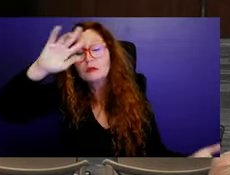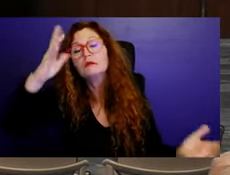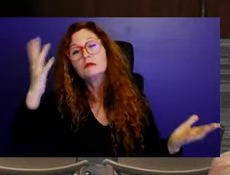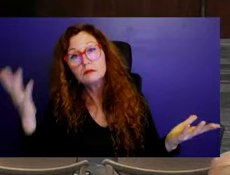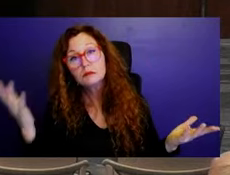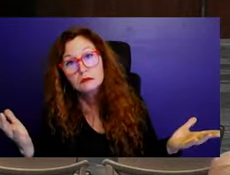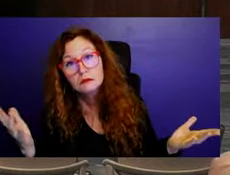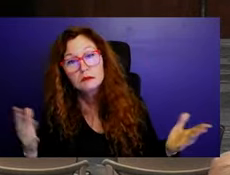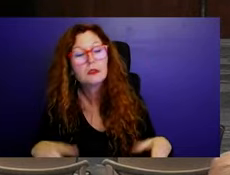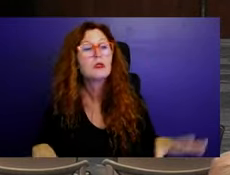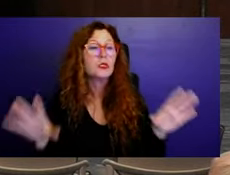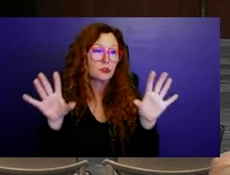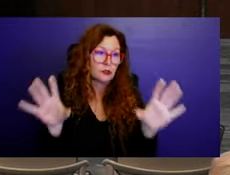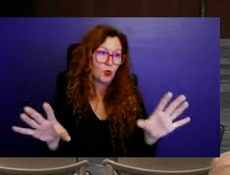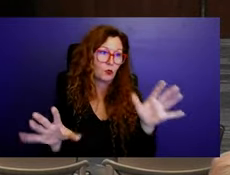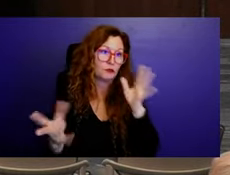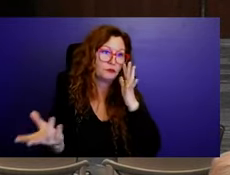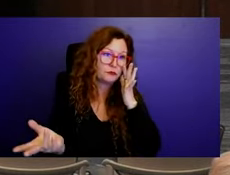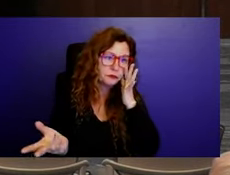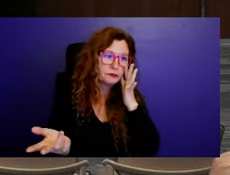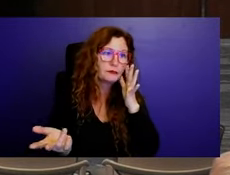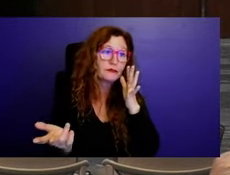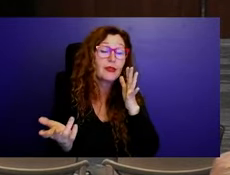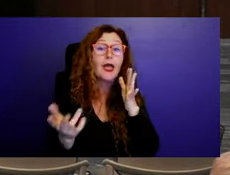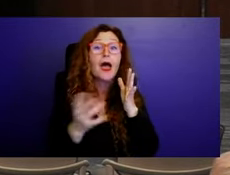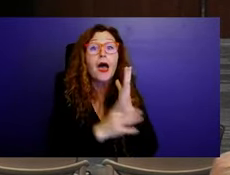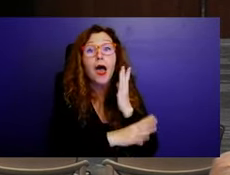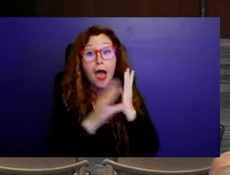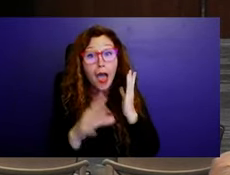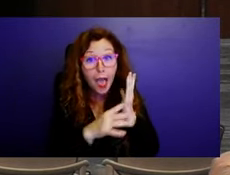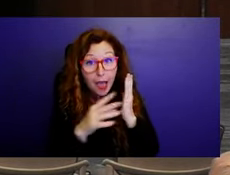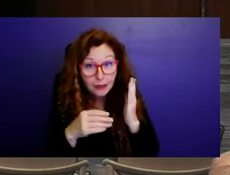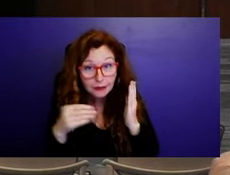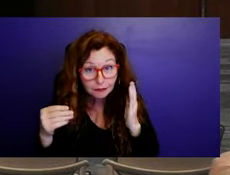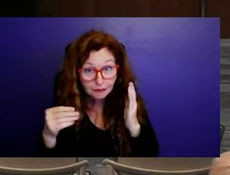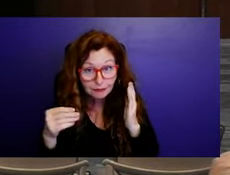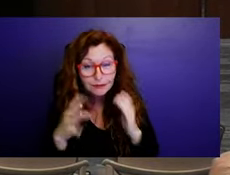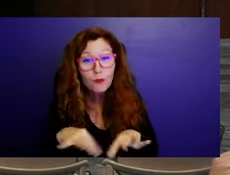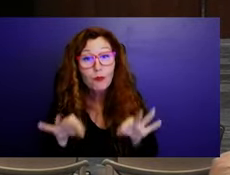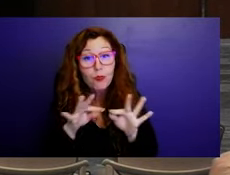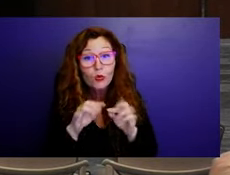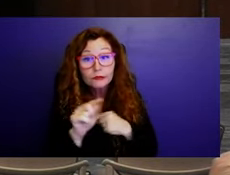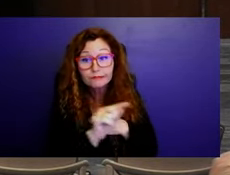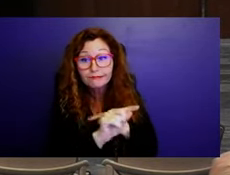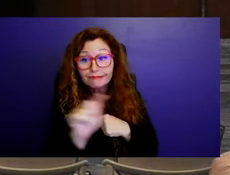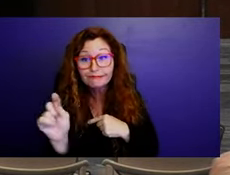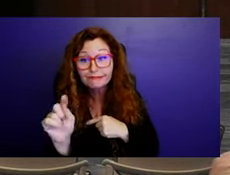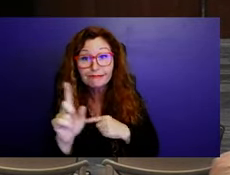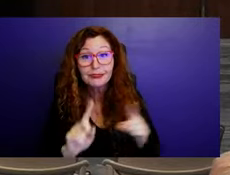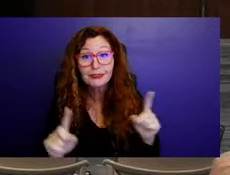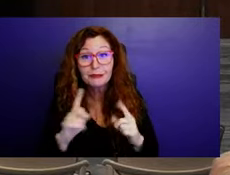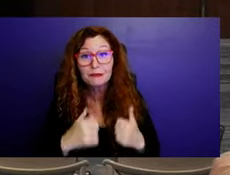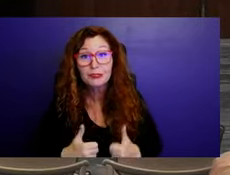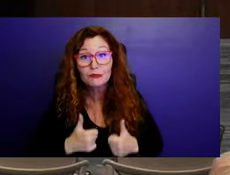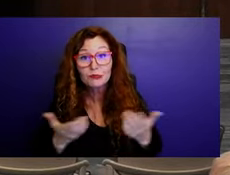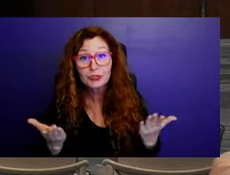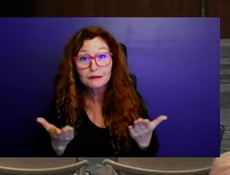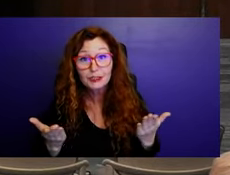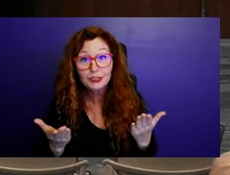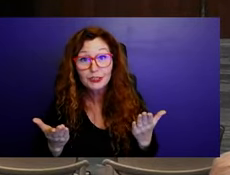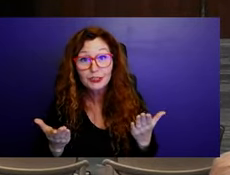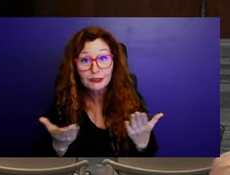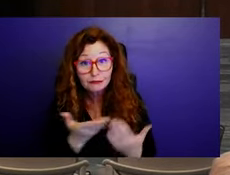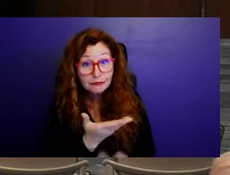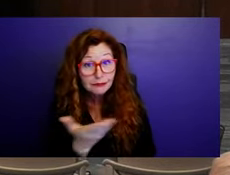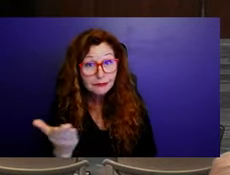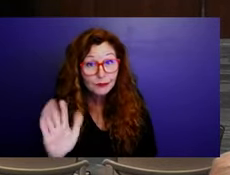you know, what do the residents think, right? You know, is this going to require a workshop or something? Um, is, are any of these properties